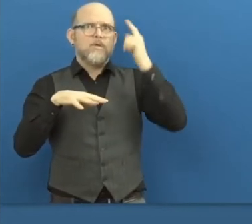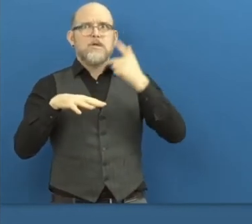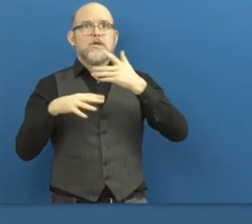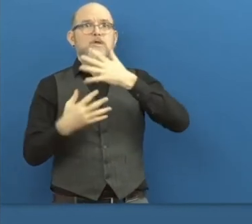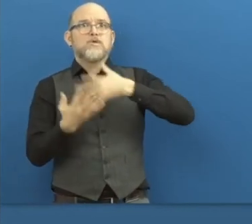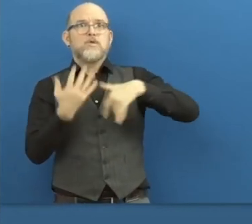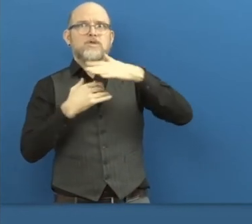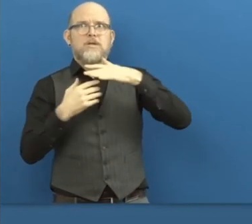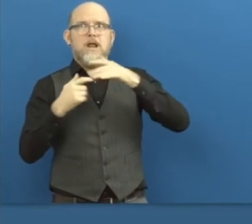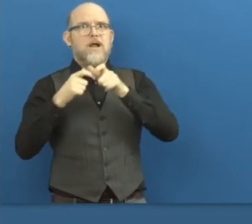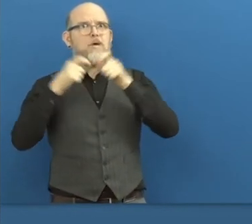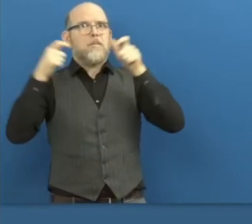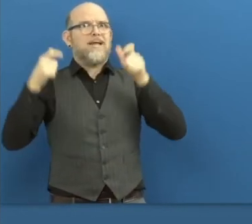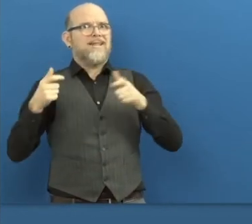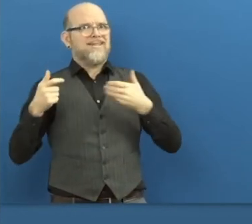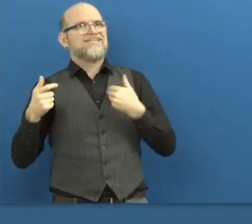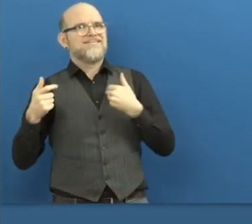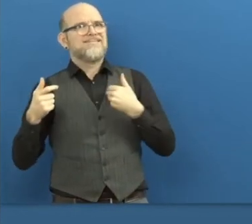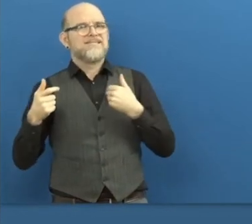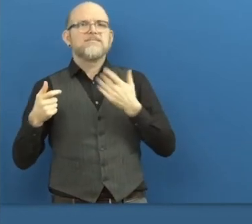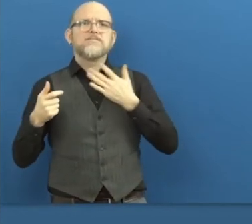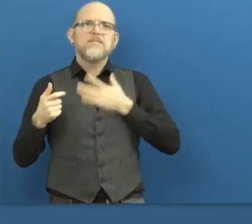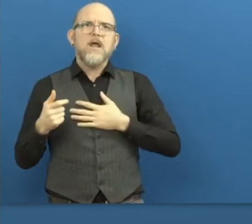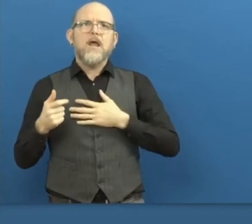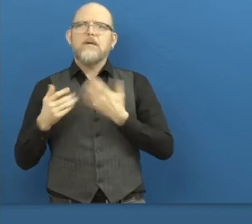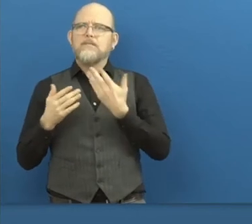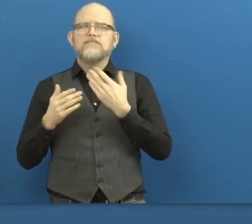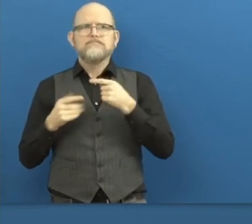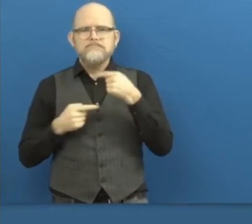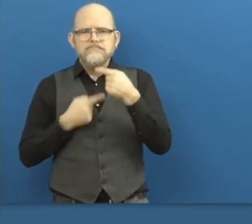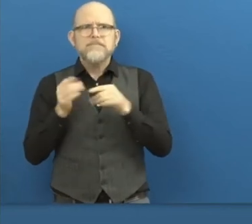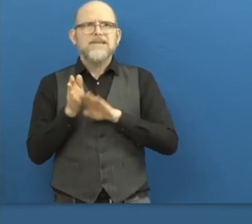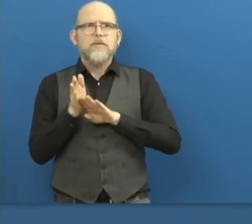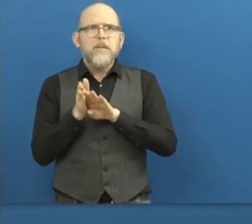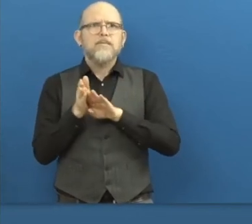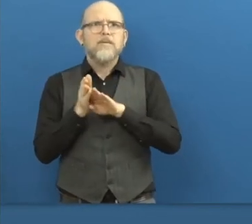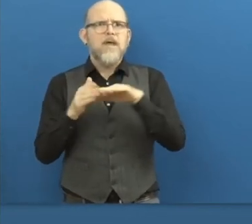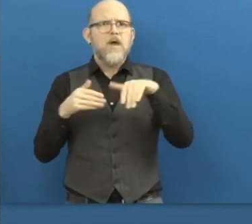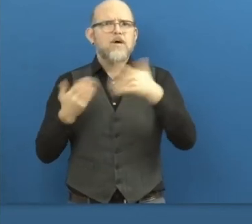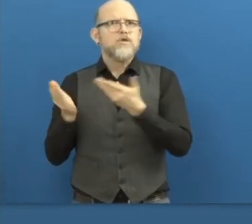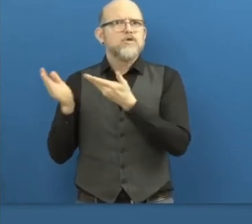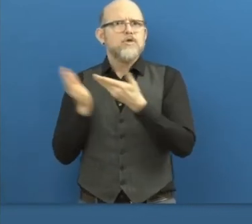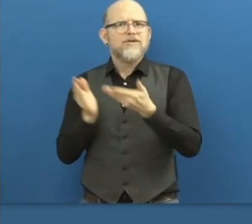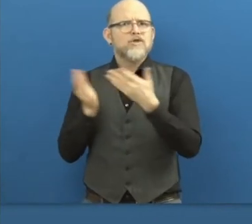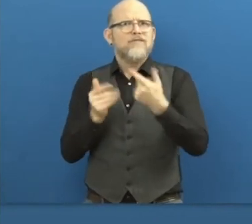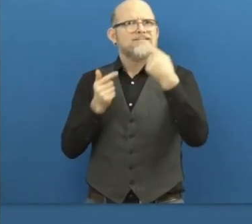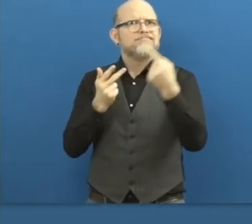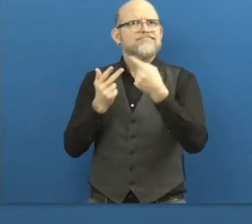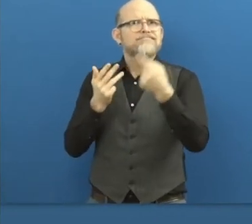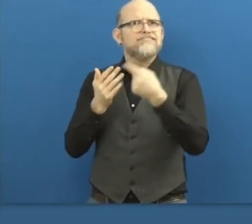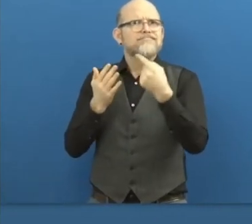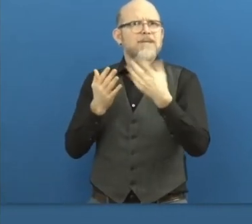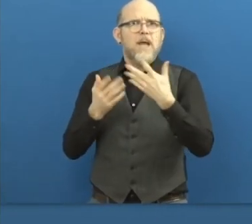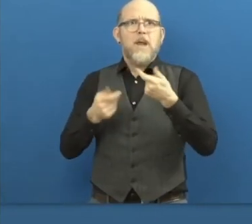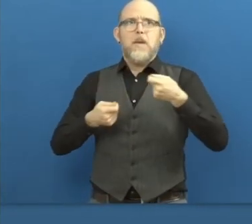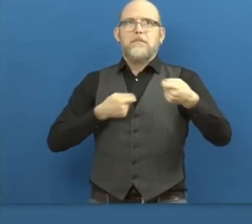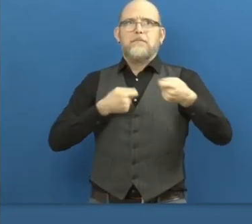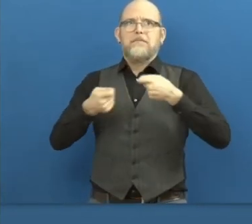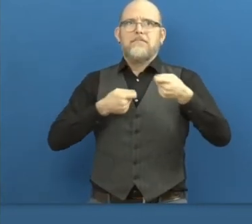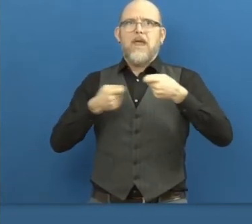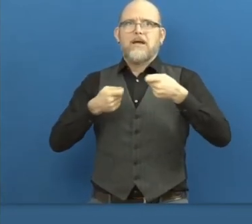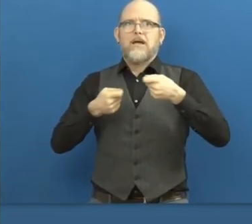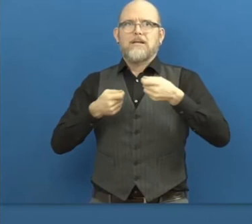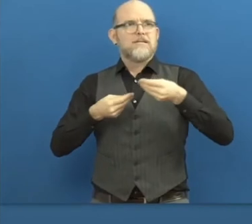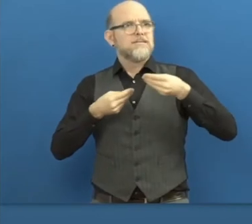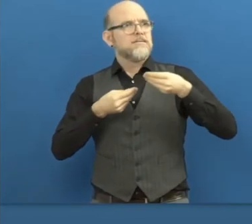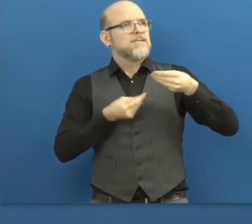social enterprise, which means that we want to develop and offer services that are paid by the market, basically. Always